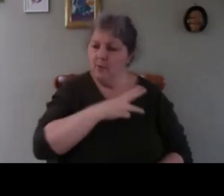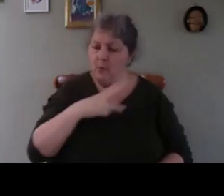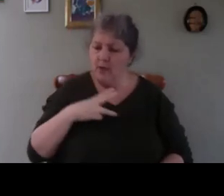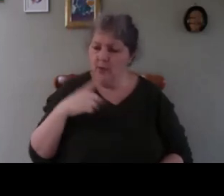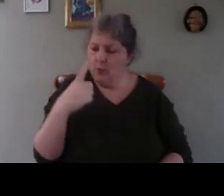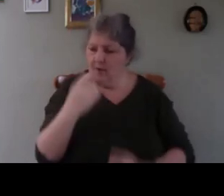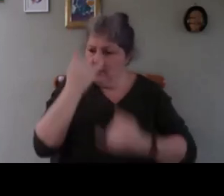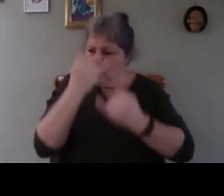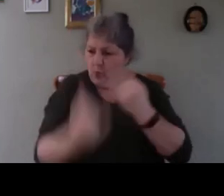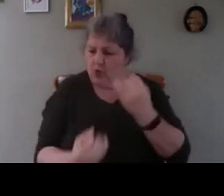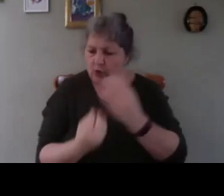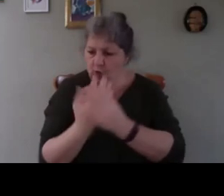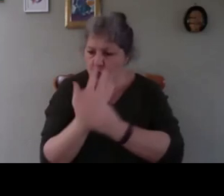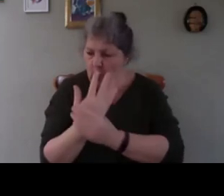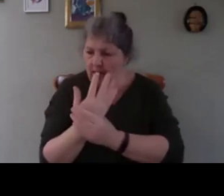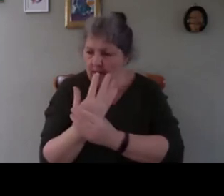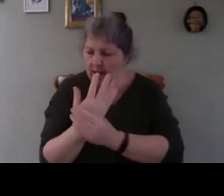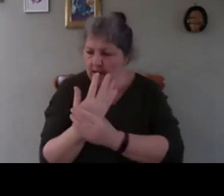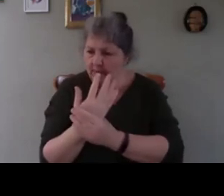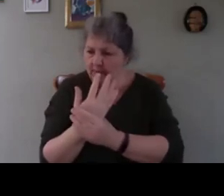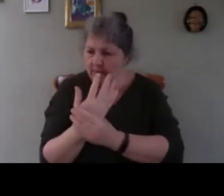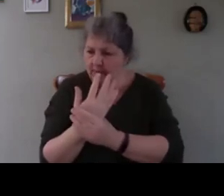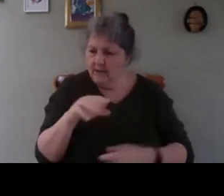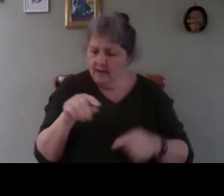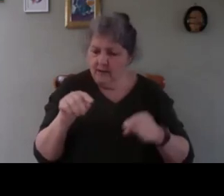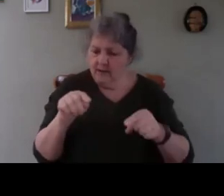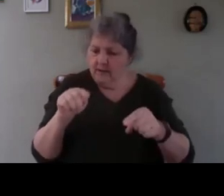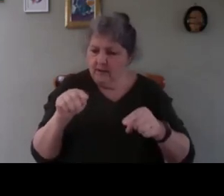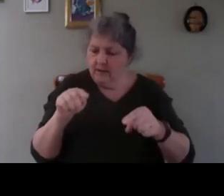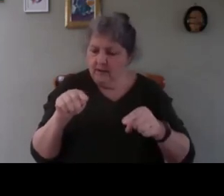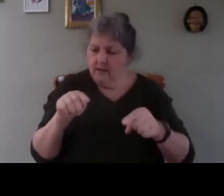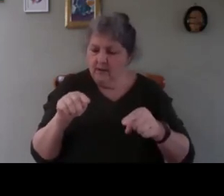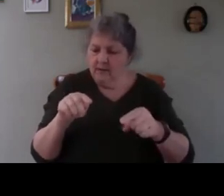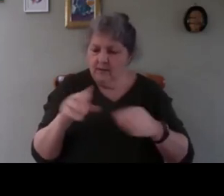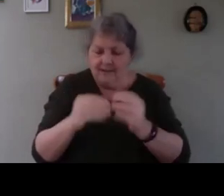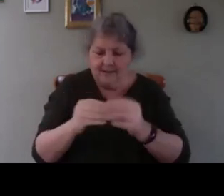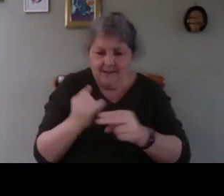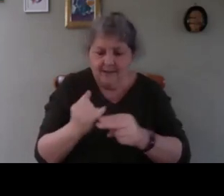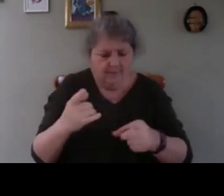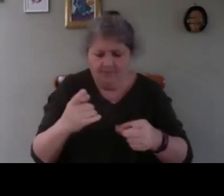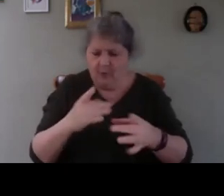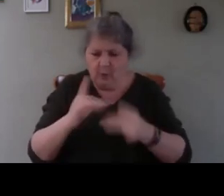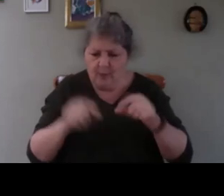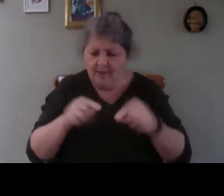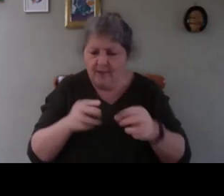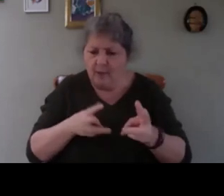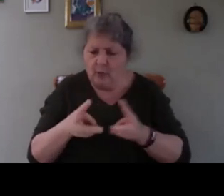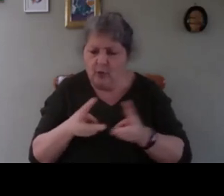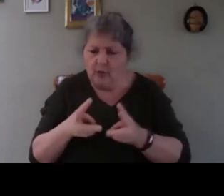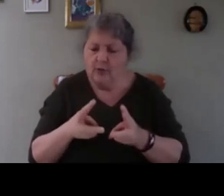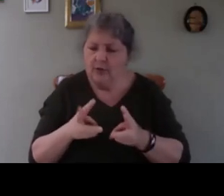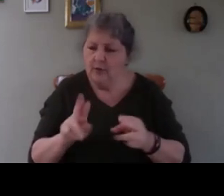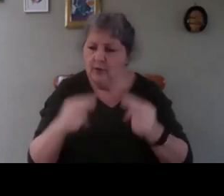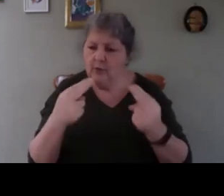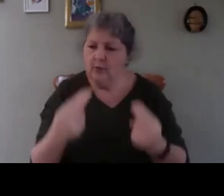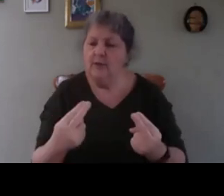worst growing medium we could never imagine because to make it good to make it work you need to